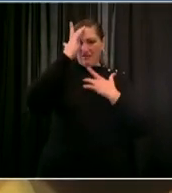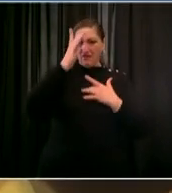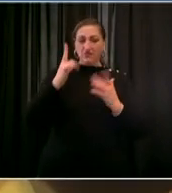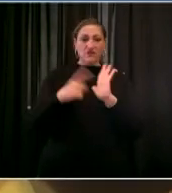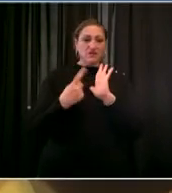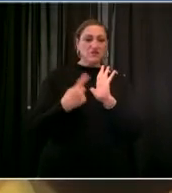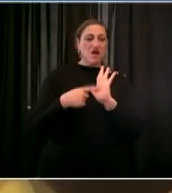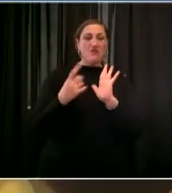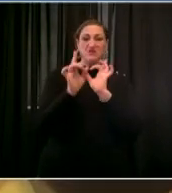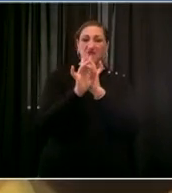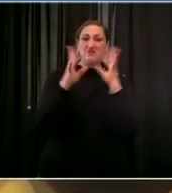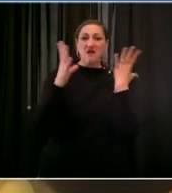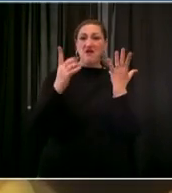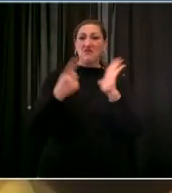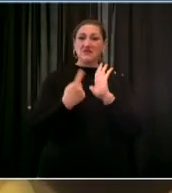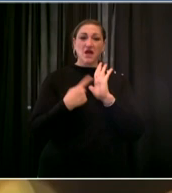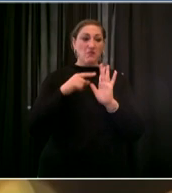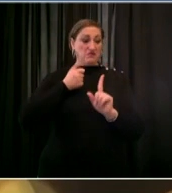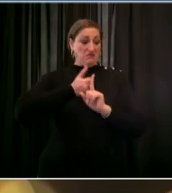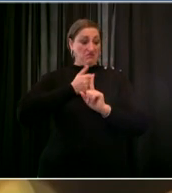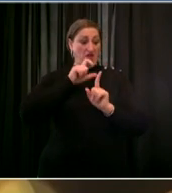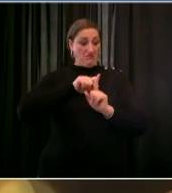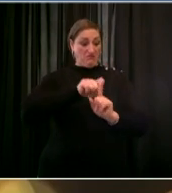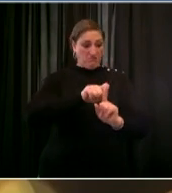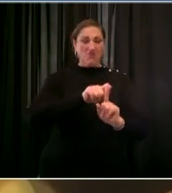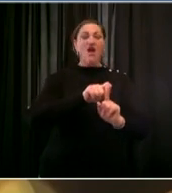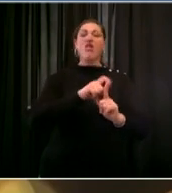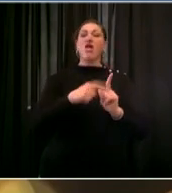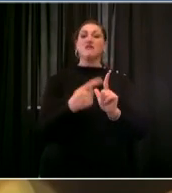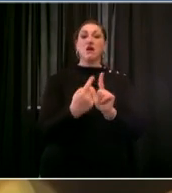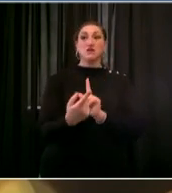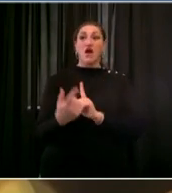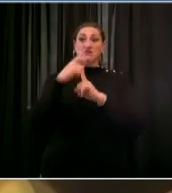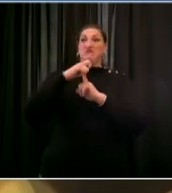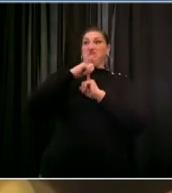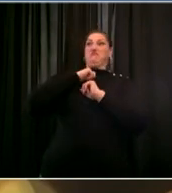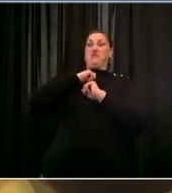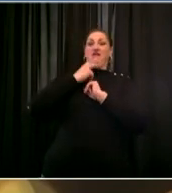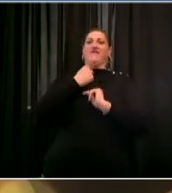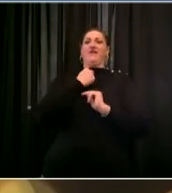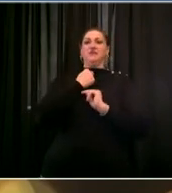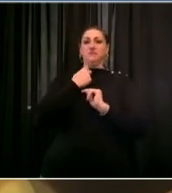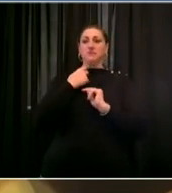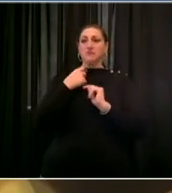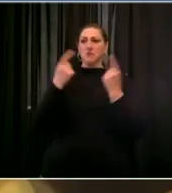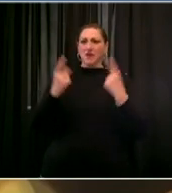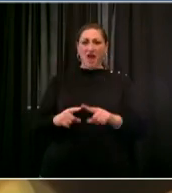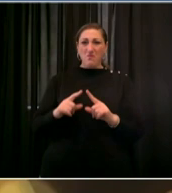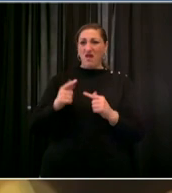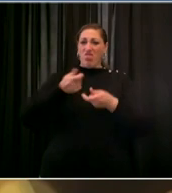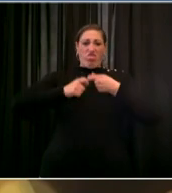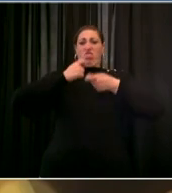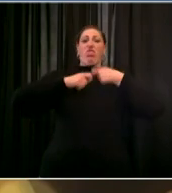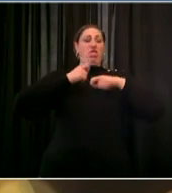or far more often as victims in many cases and through no fault of